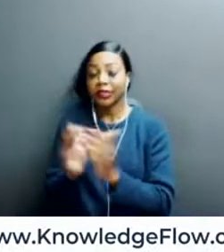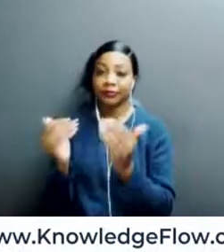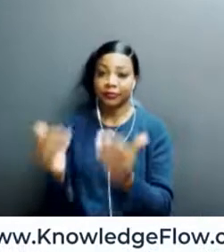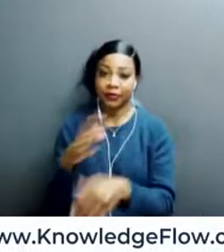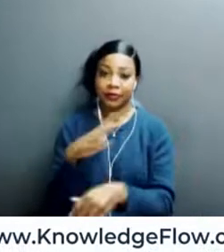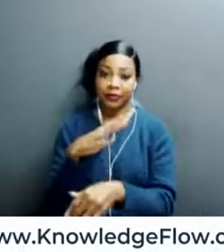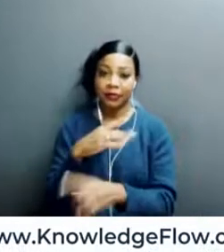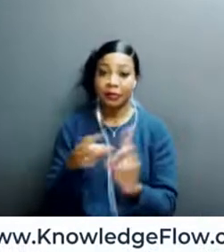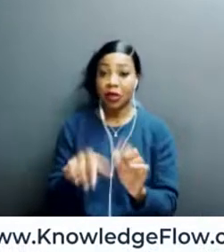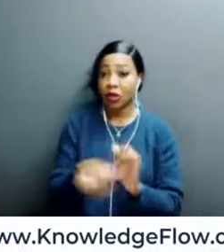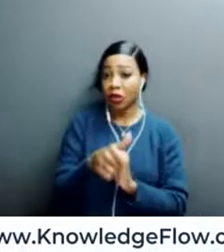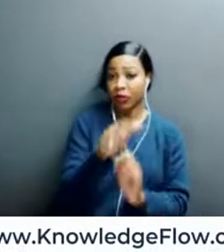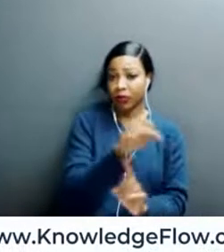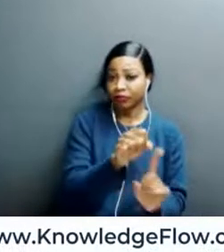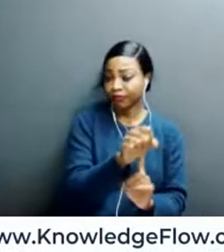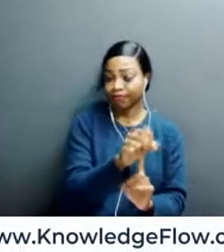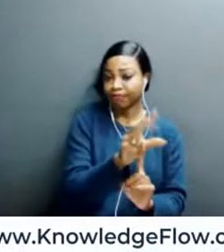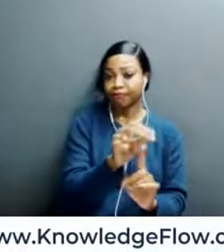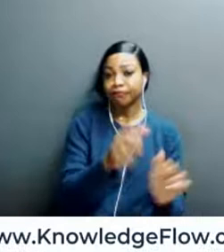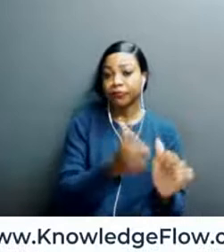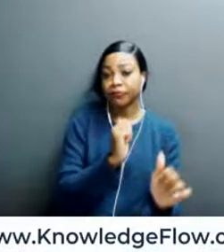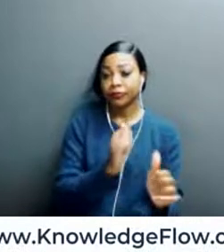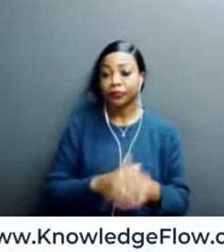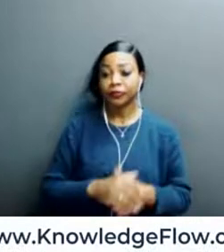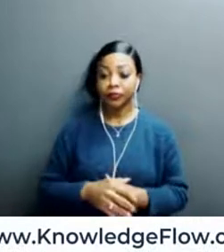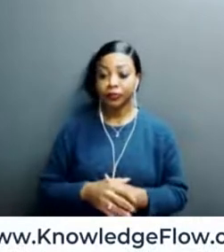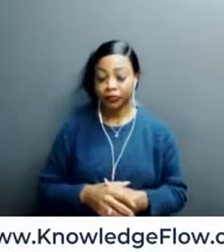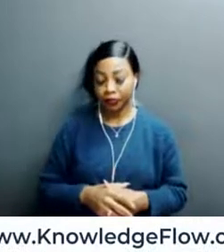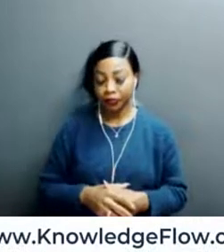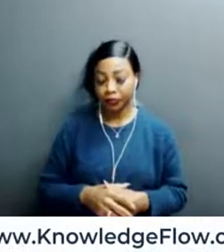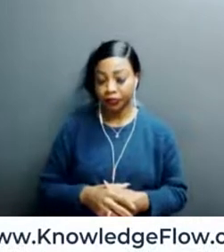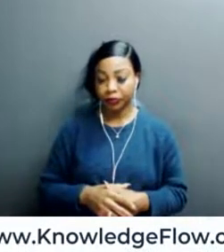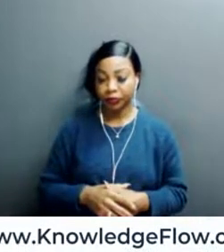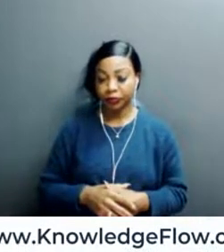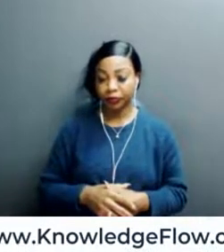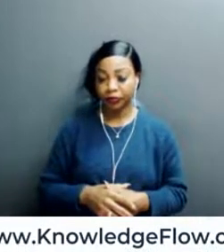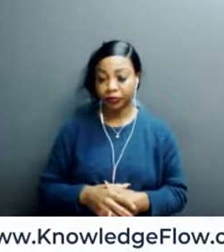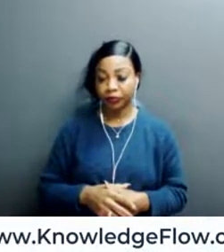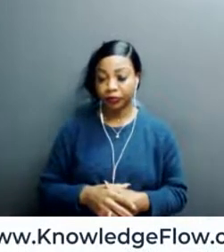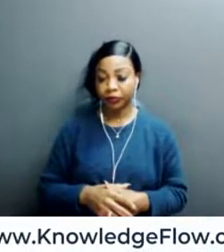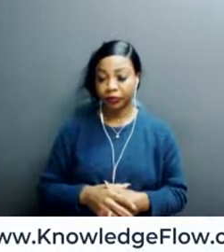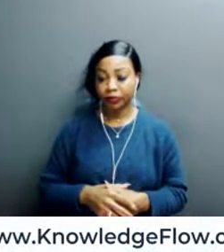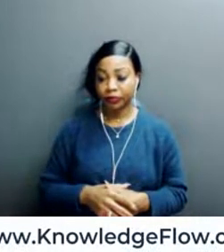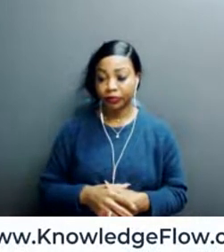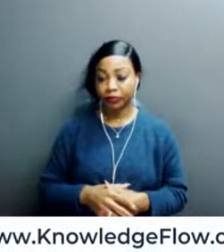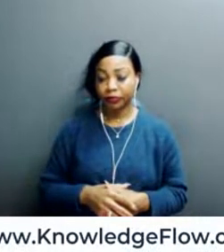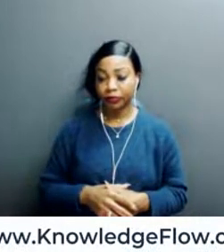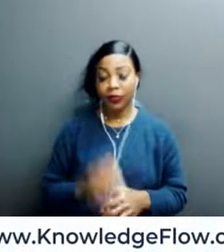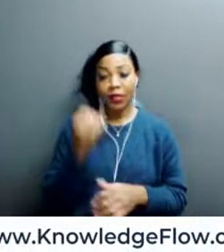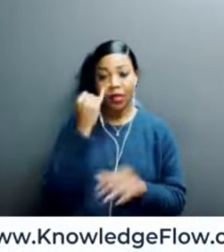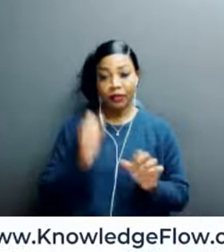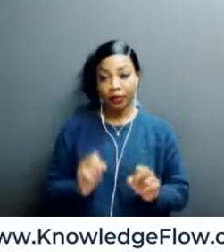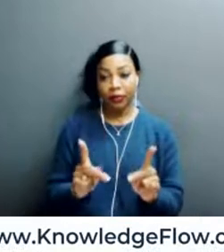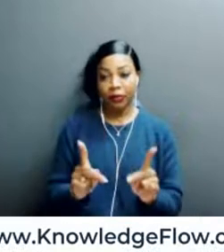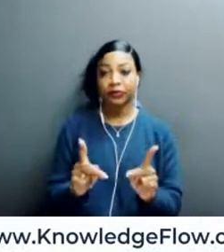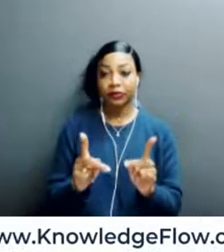I just add one comment from what you said. It's important, yes, to if you have the opportunity to clear your